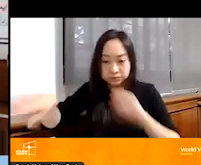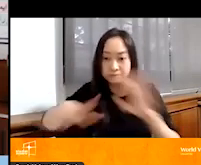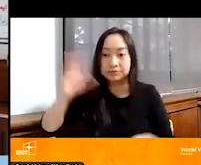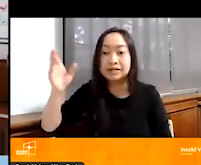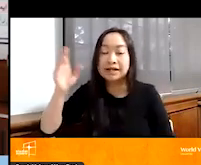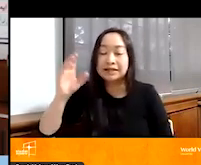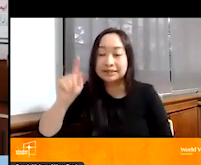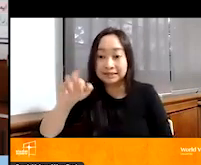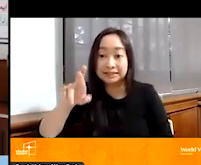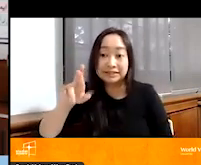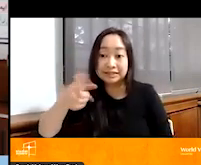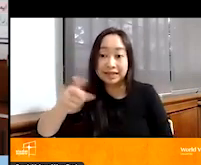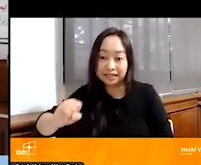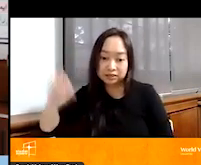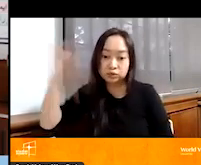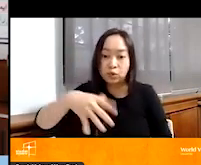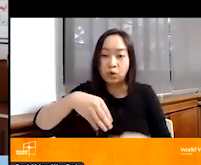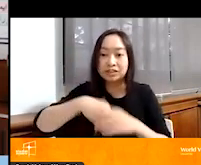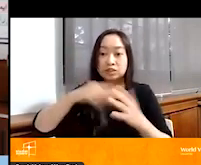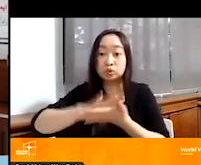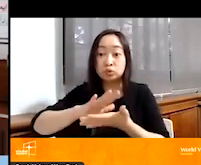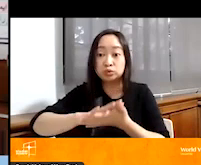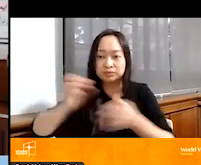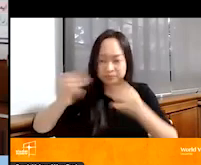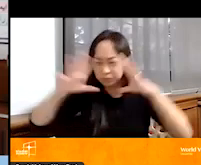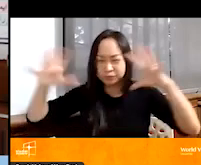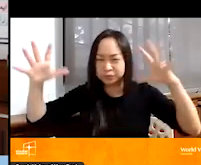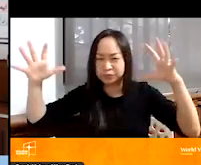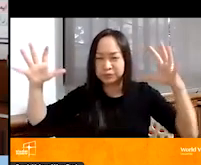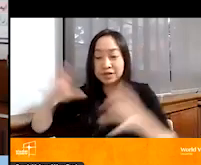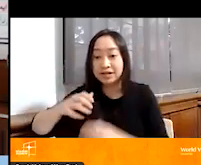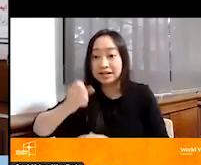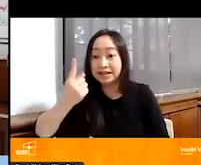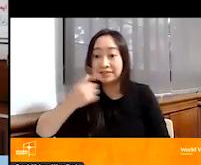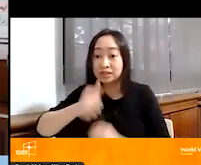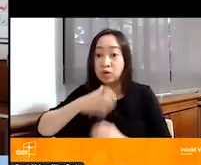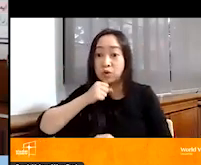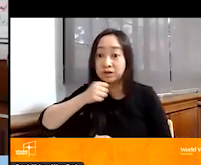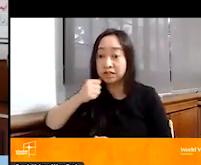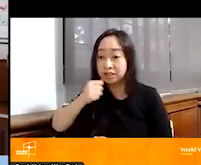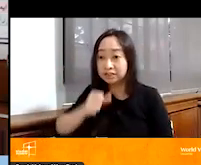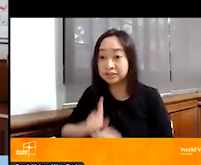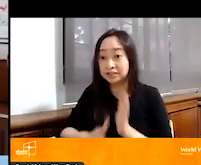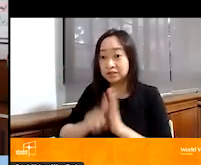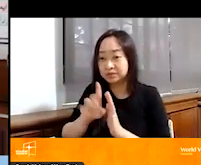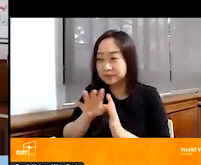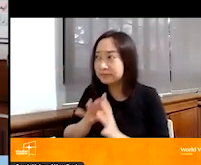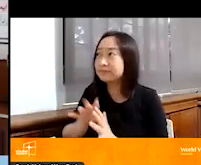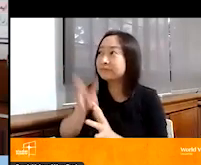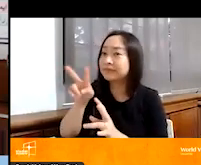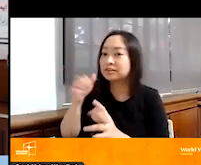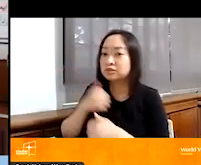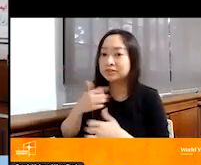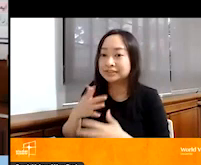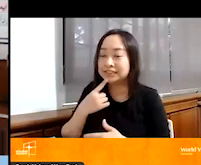into the school. And this little 11 year old girl, very short, JBK is very tall, is looking up at him and she